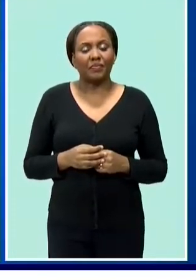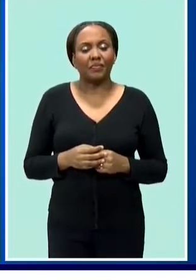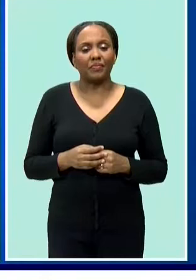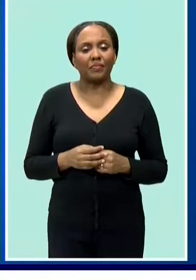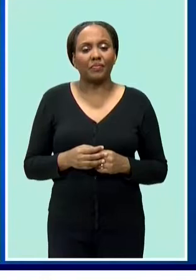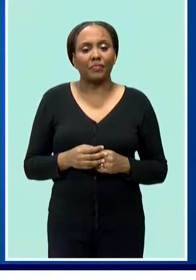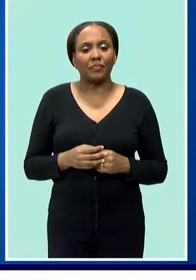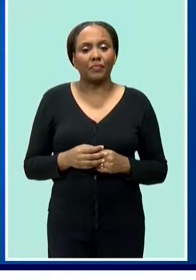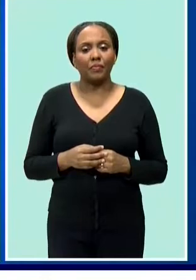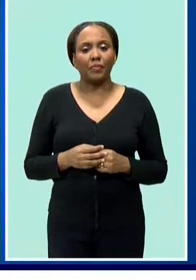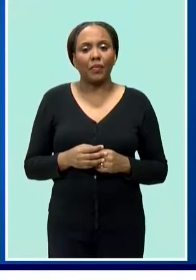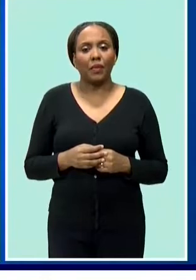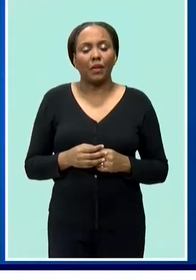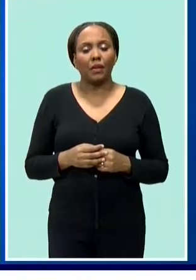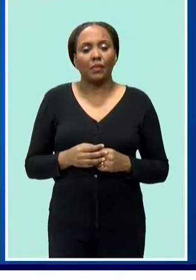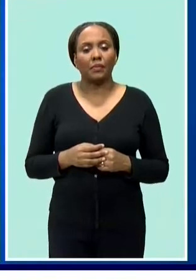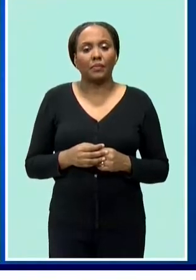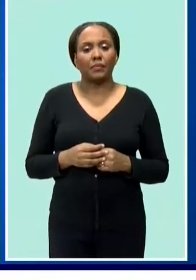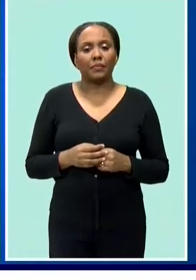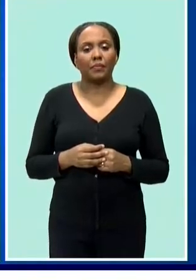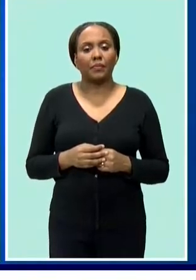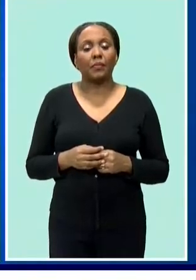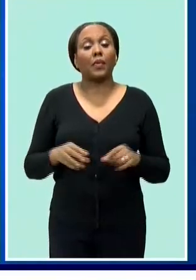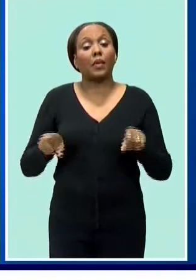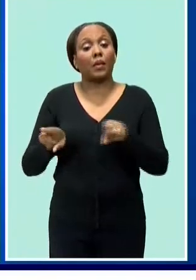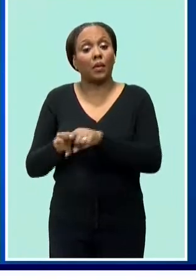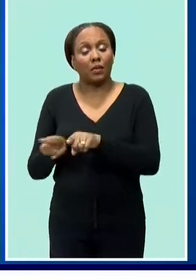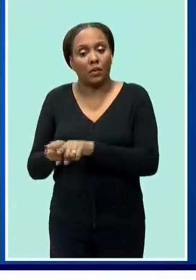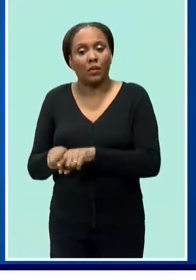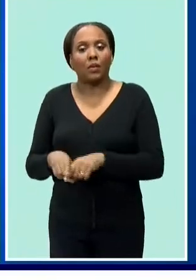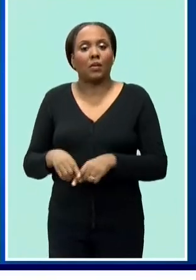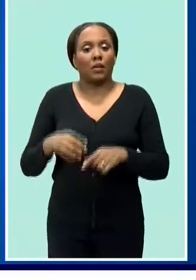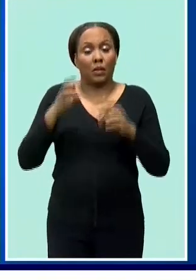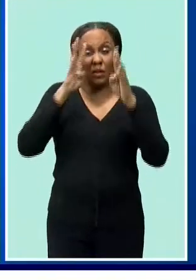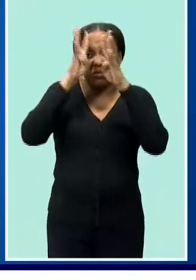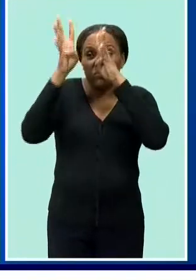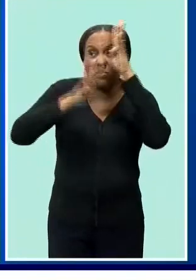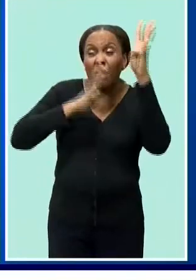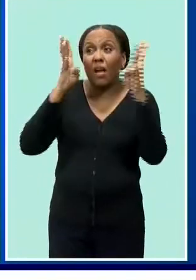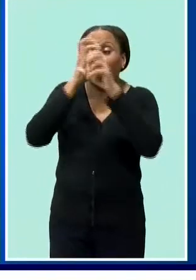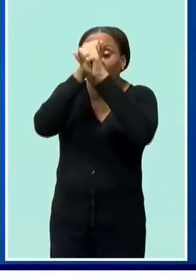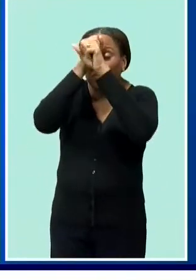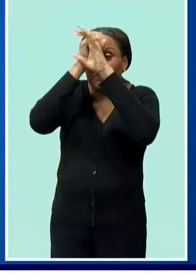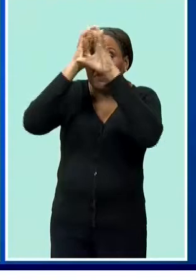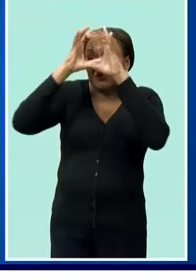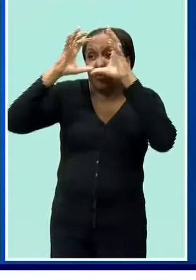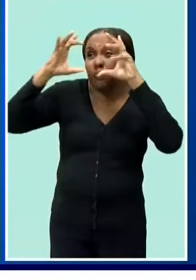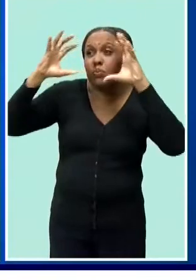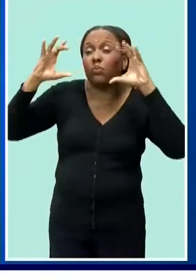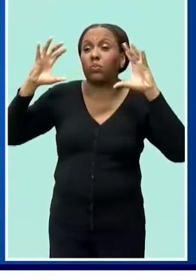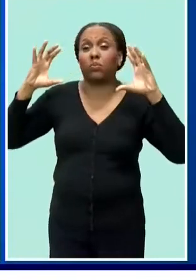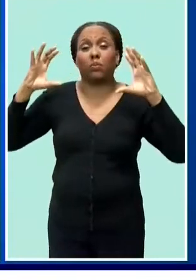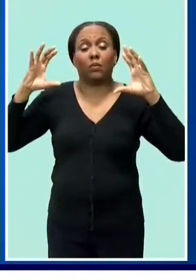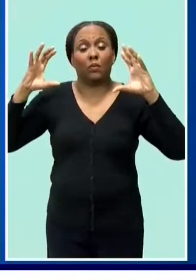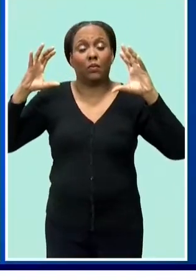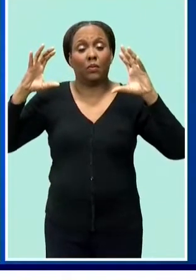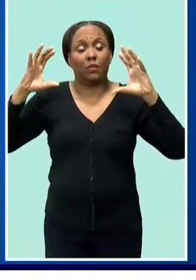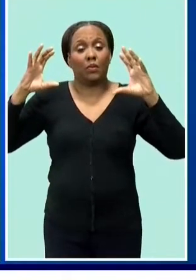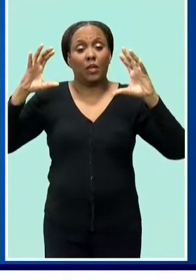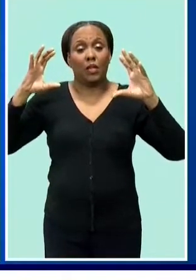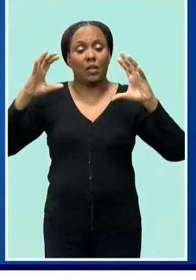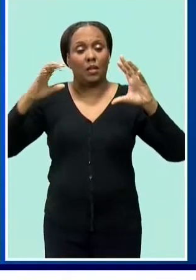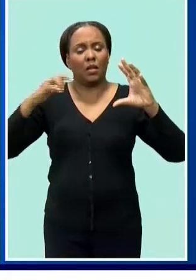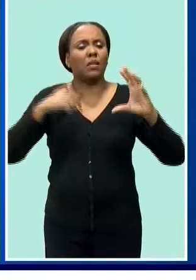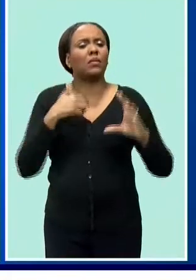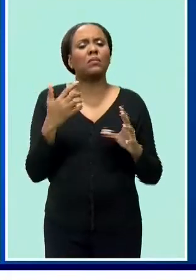along with that i want you to also to have